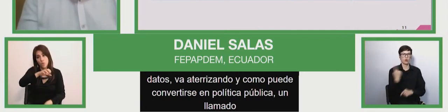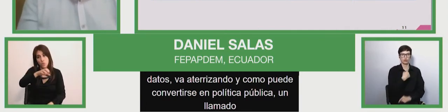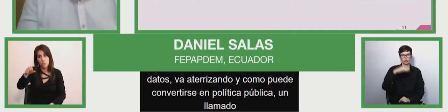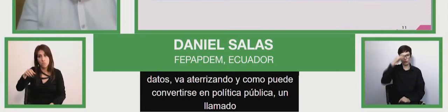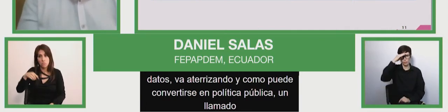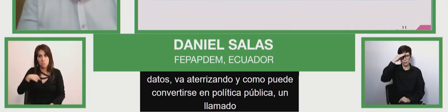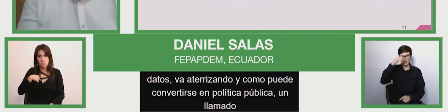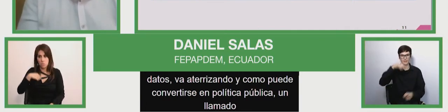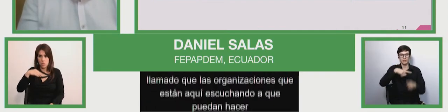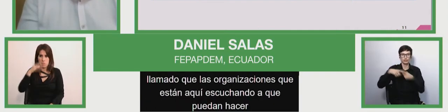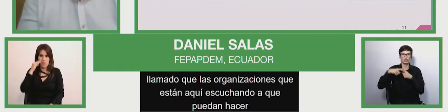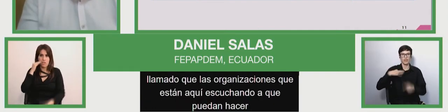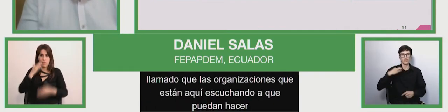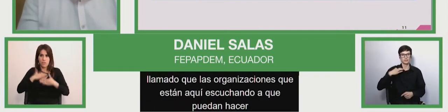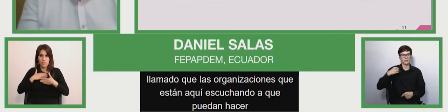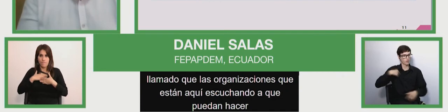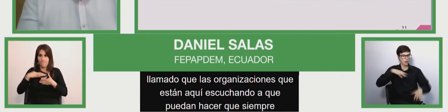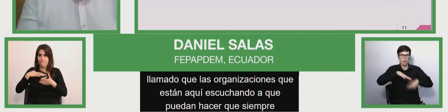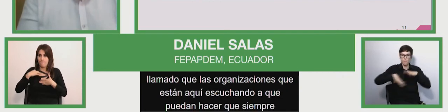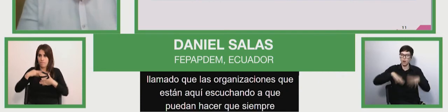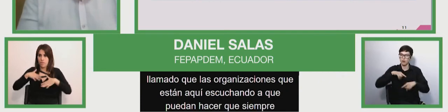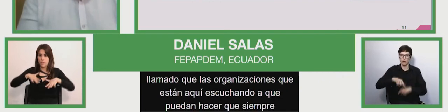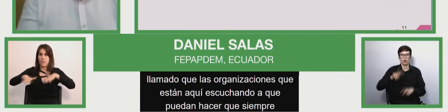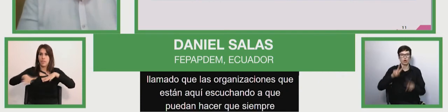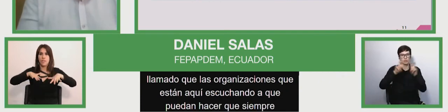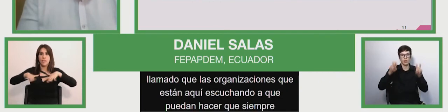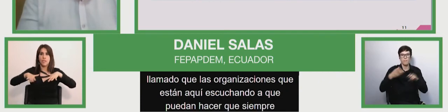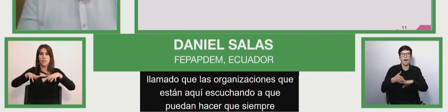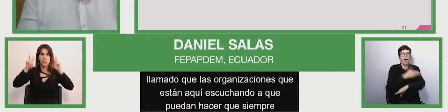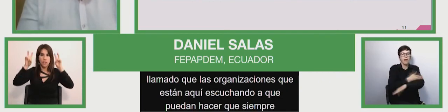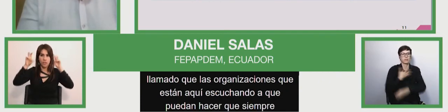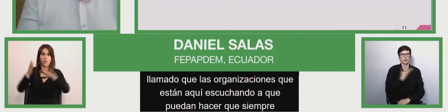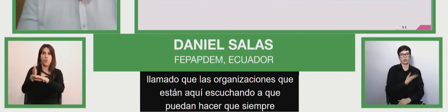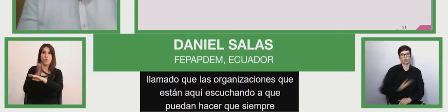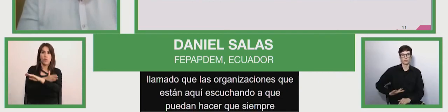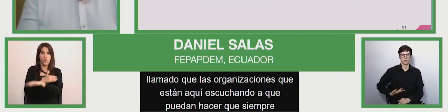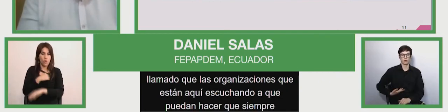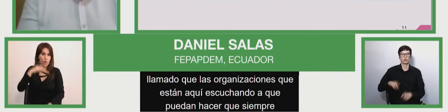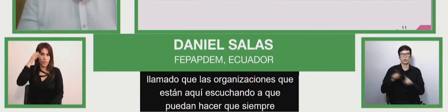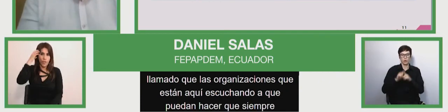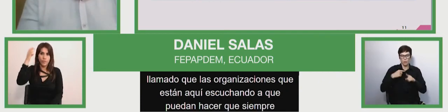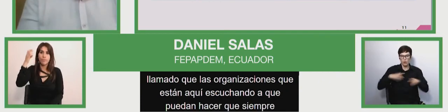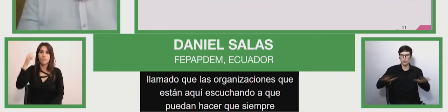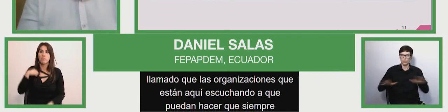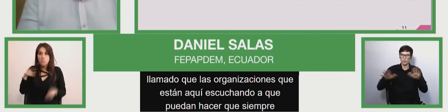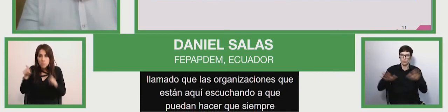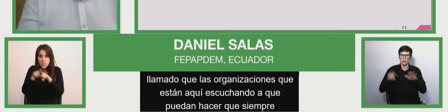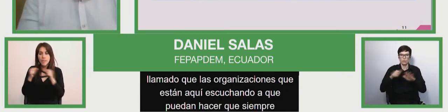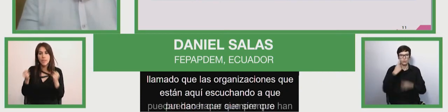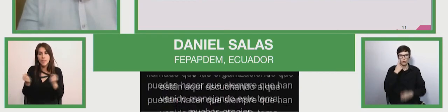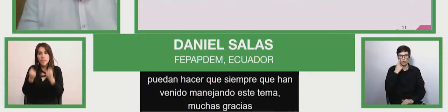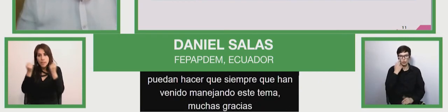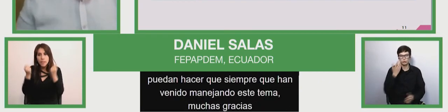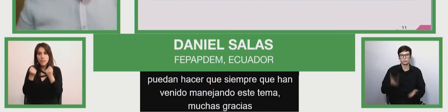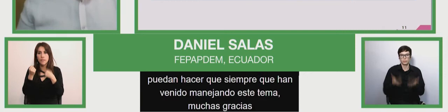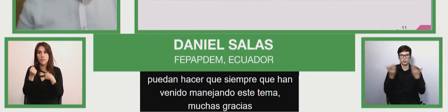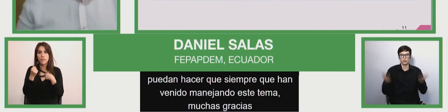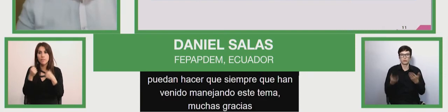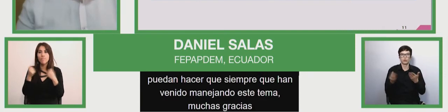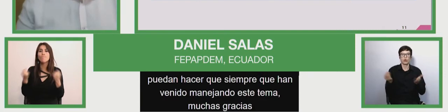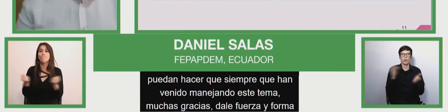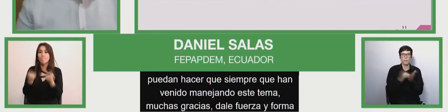society who've managed this issue much more than state the state and i'm going to strength and a shape to all this knowledge